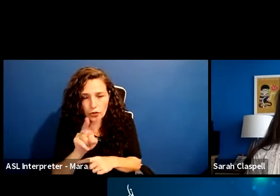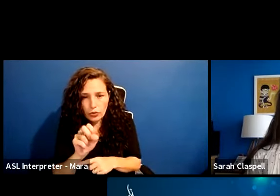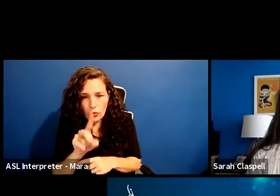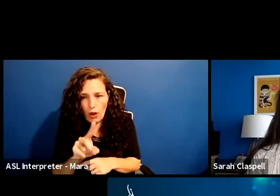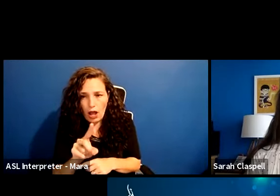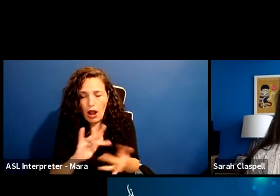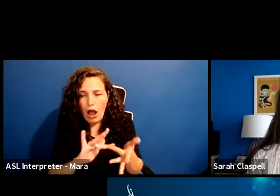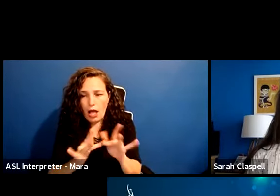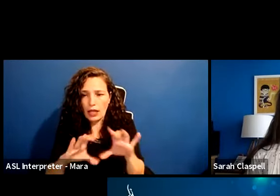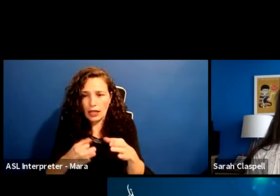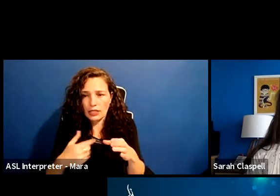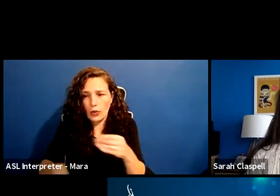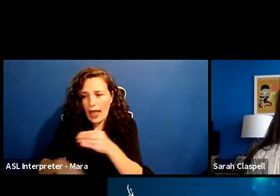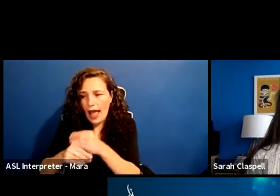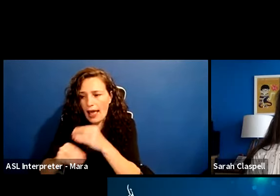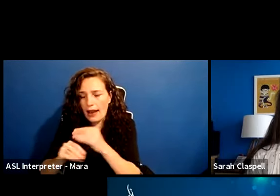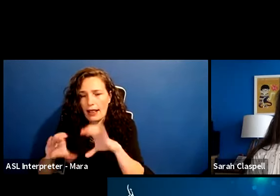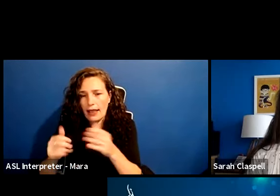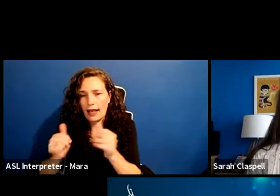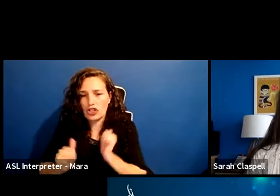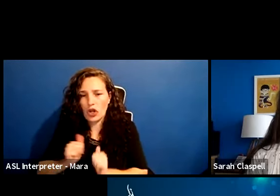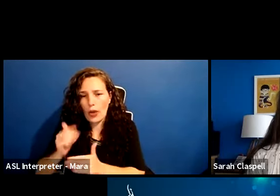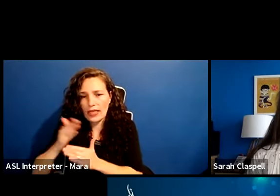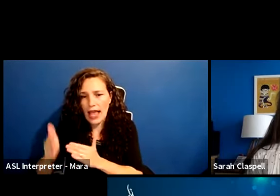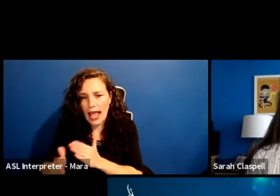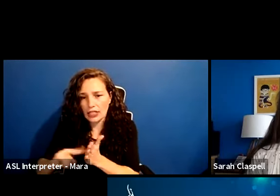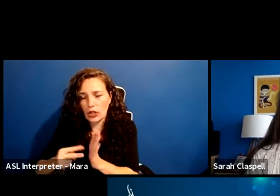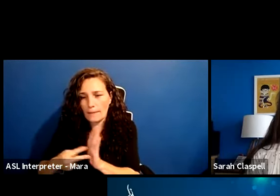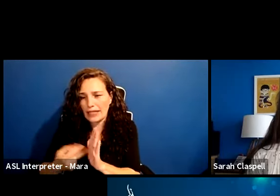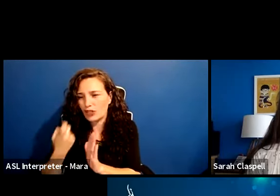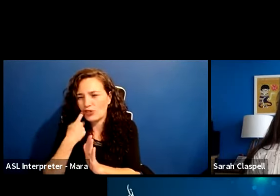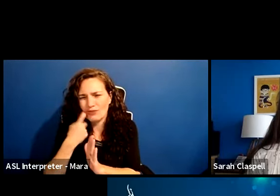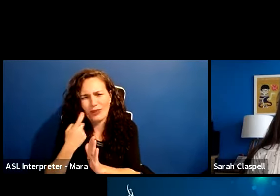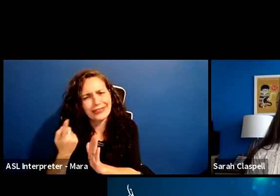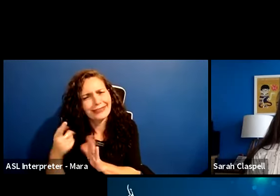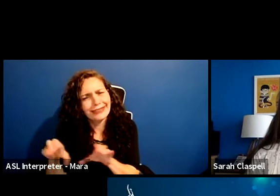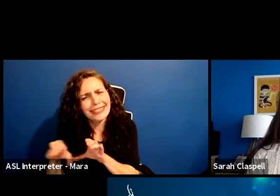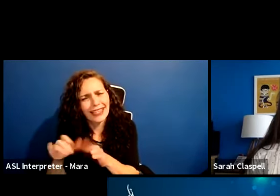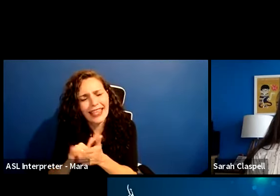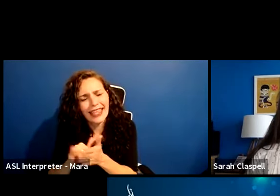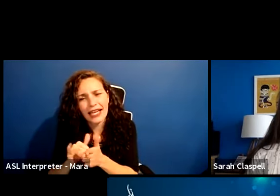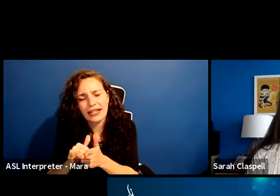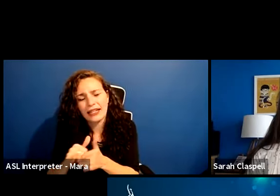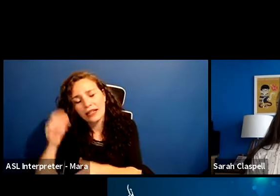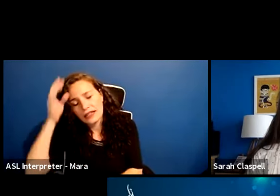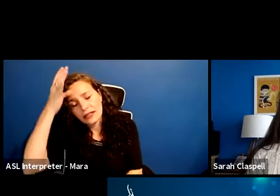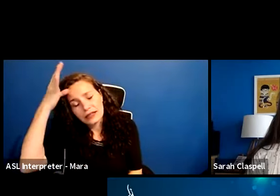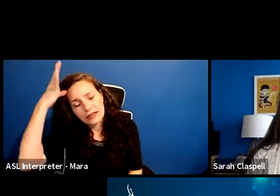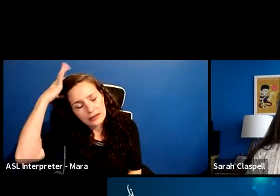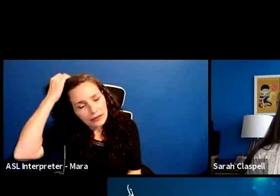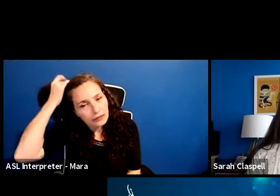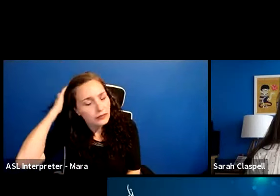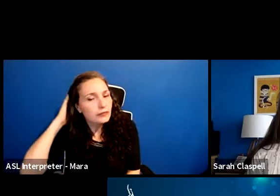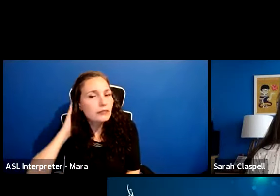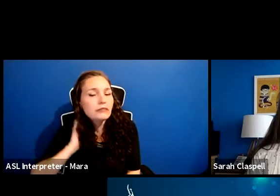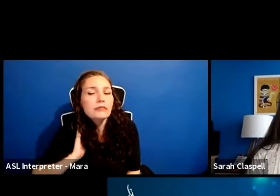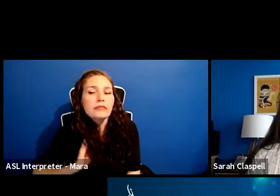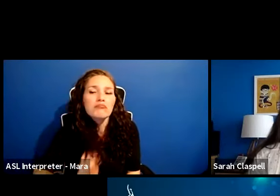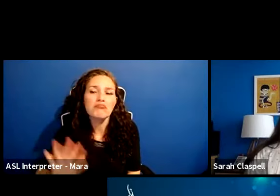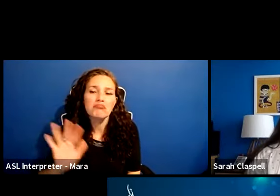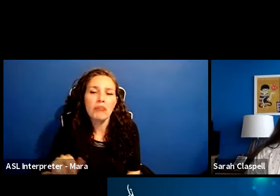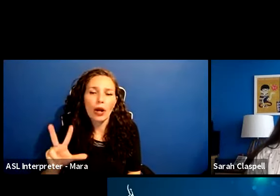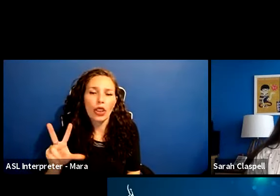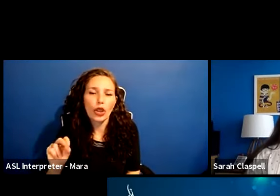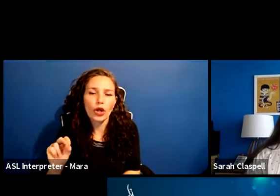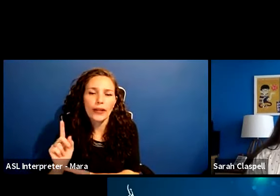add a class show at the end of it, where very much like what we just did, there's a, um, maybe about a 30 minute show